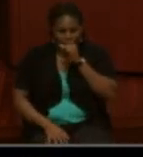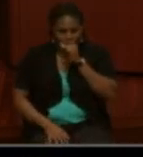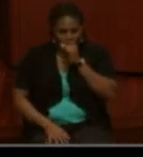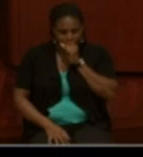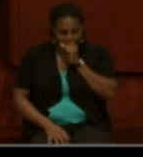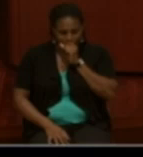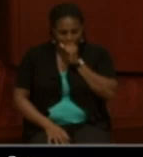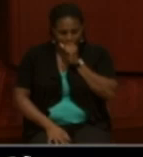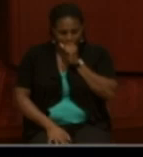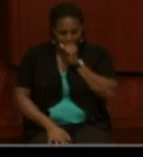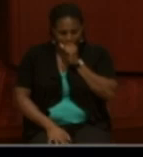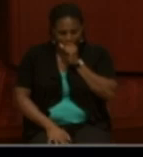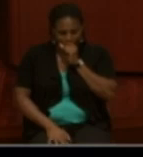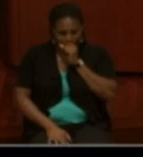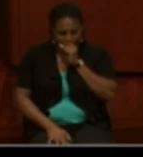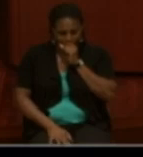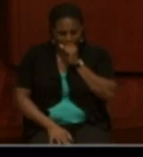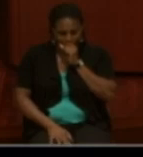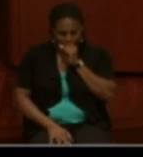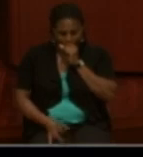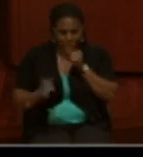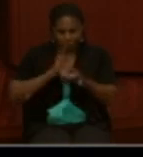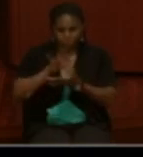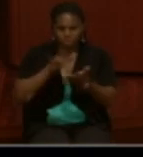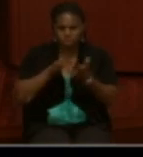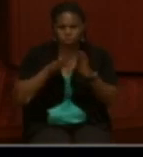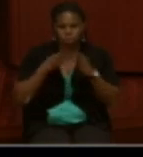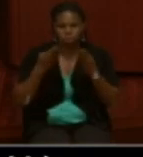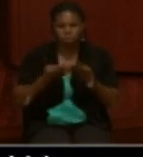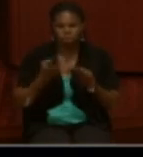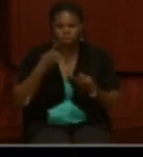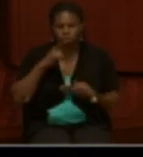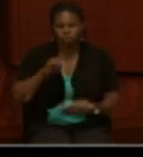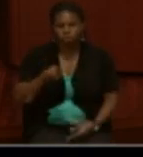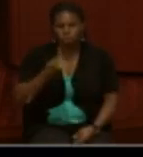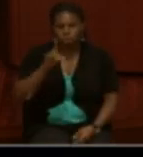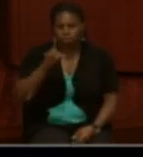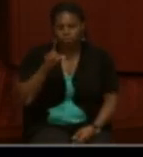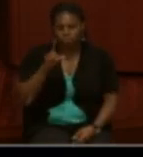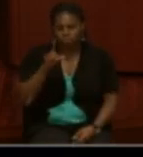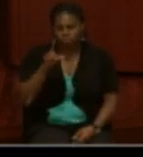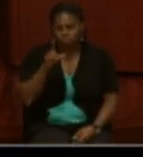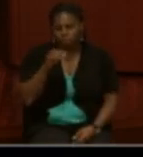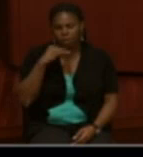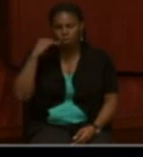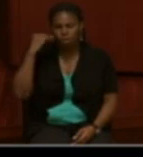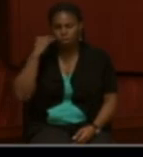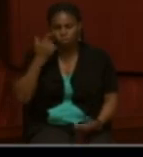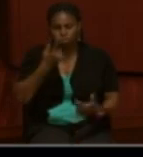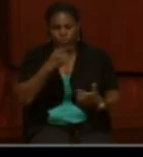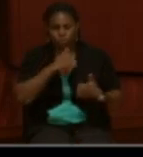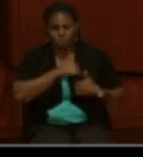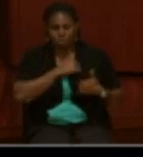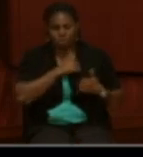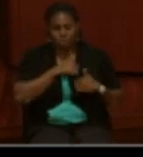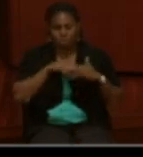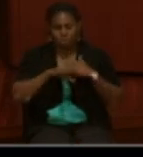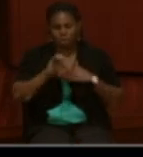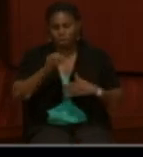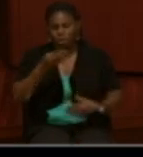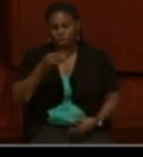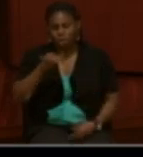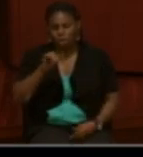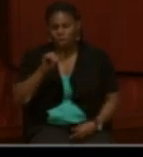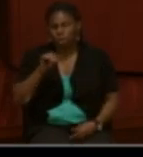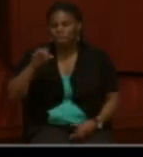of the National Home for Disabled Volunteer Soldiers, which was located in Dayton, Ohio. And this photograph was found in